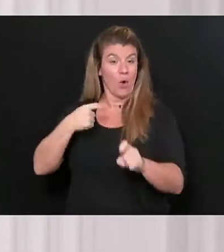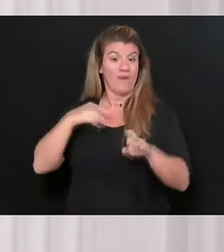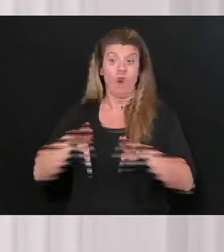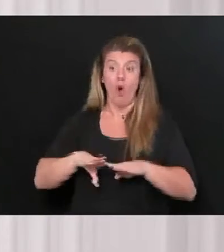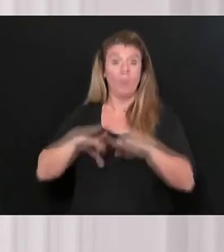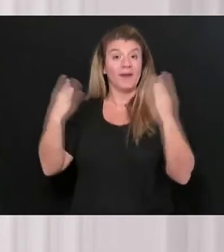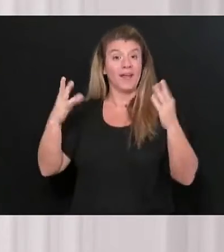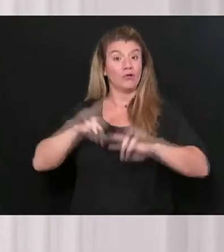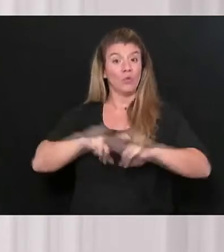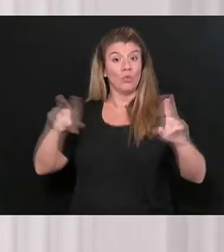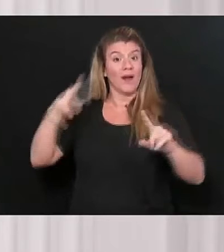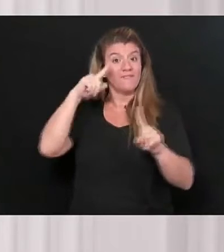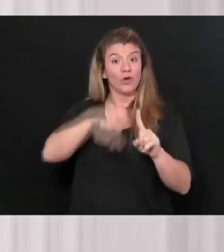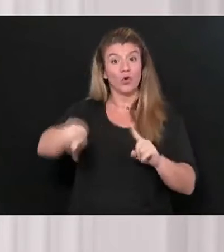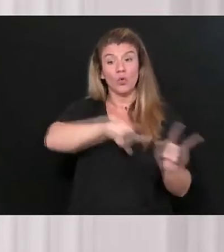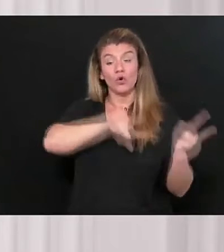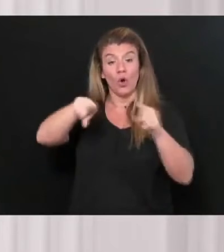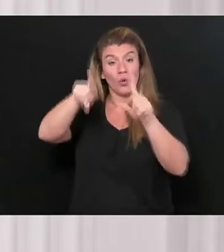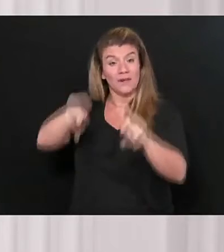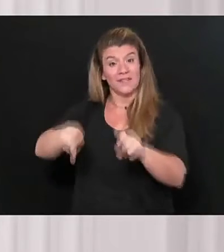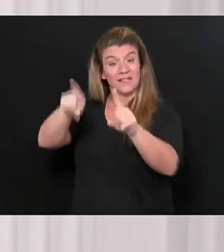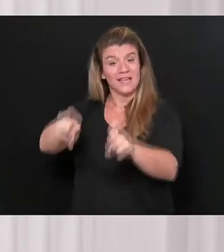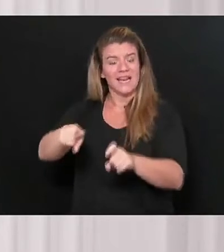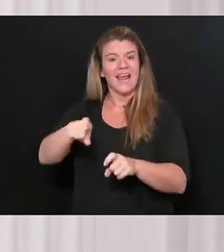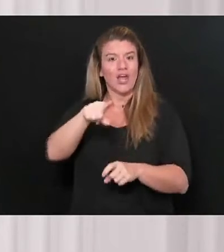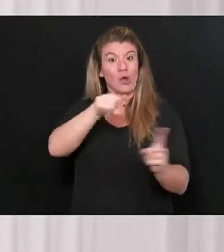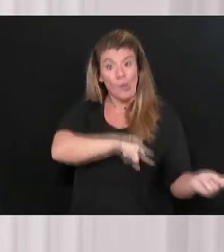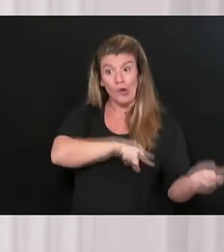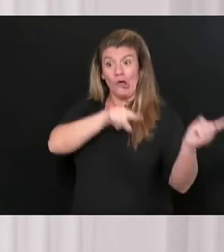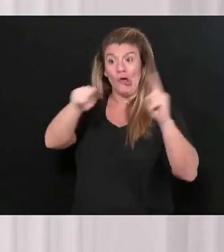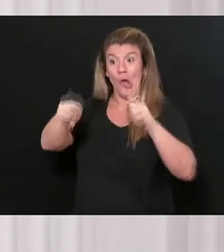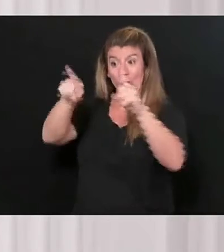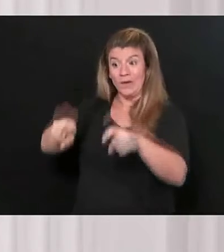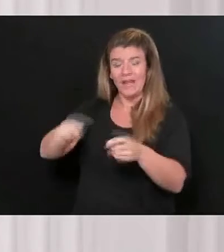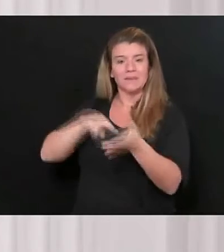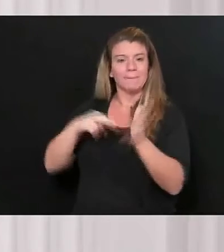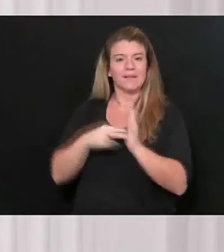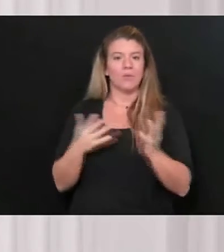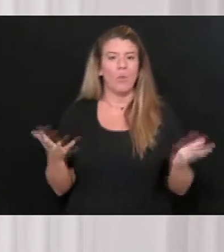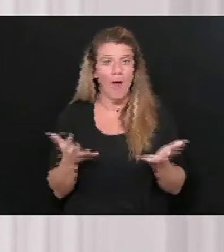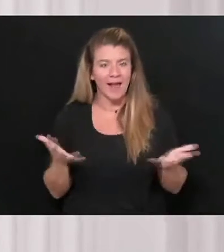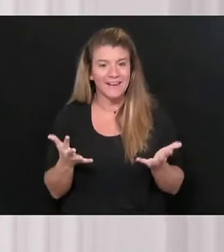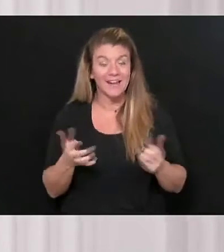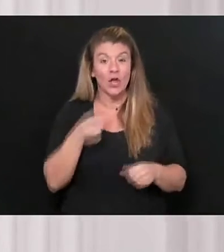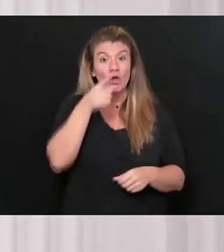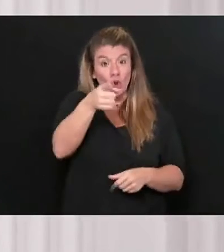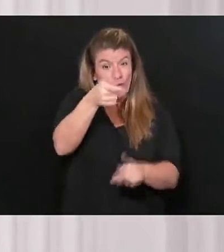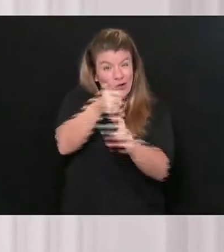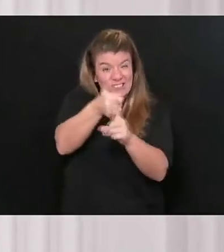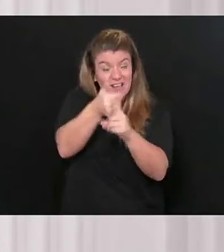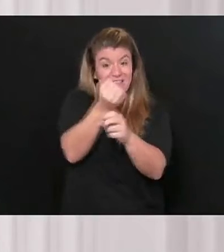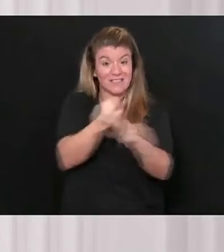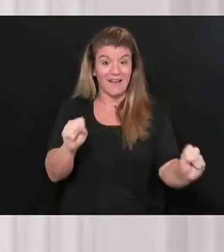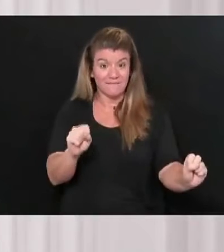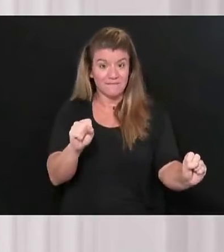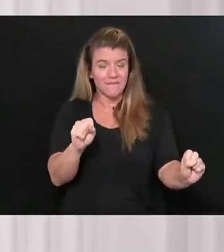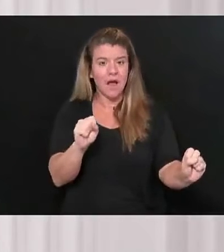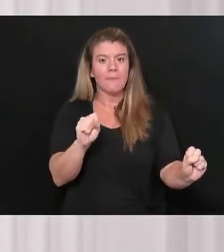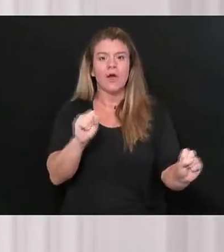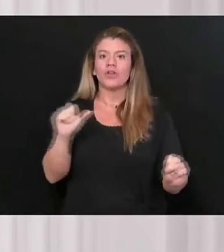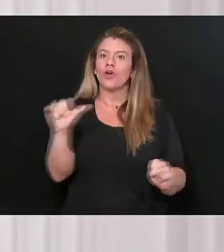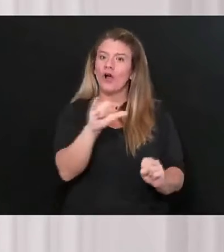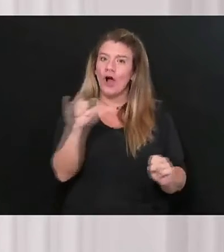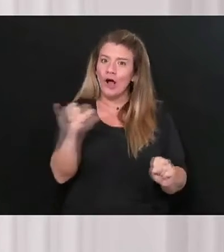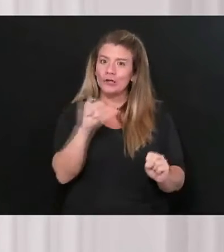And that is a really good way that you can make sure that you are protected, but also that you're protecting others, people that you